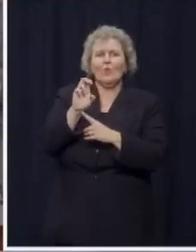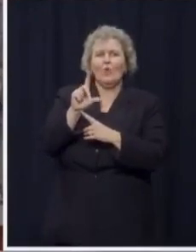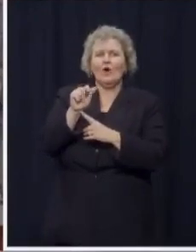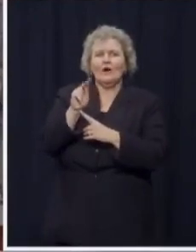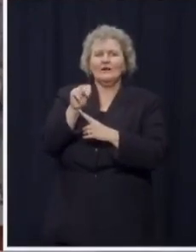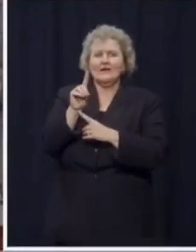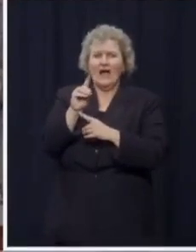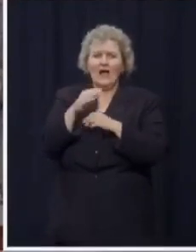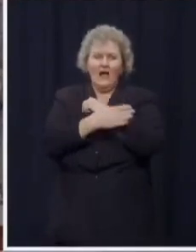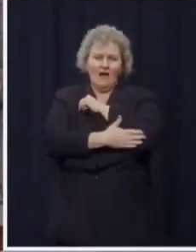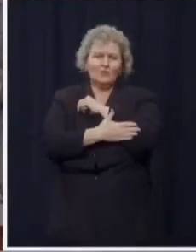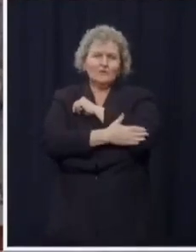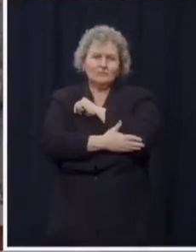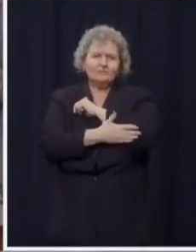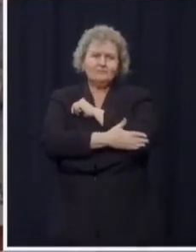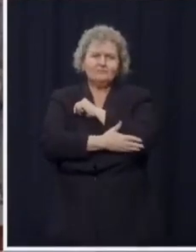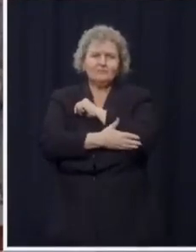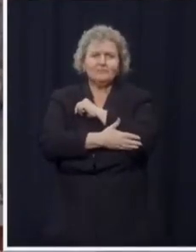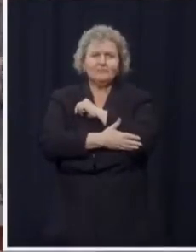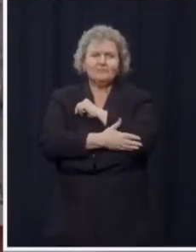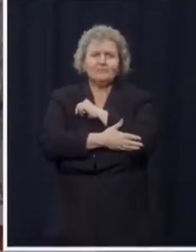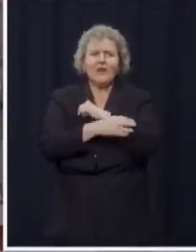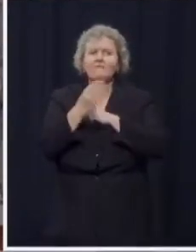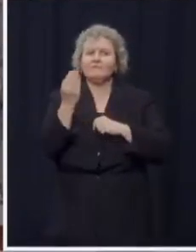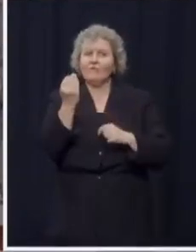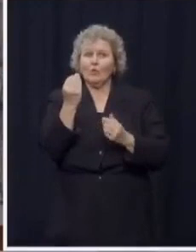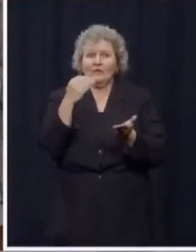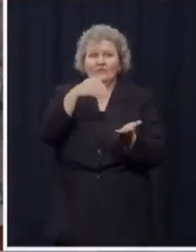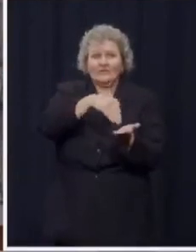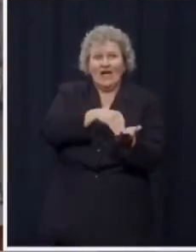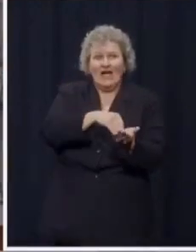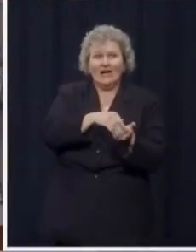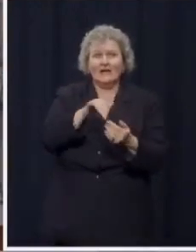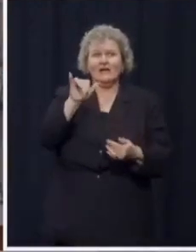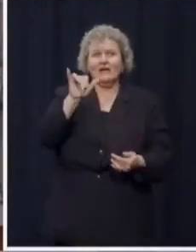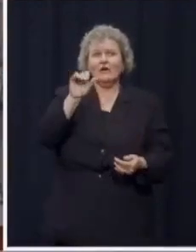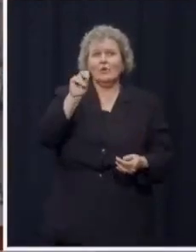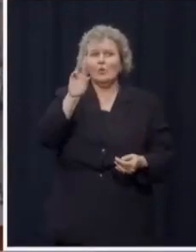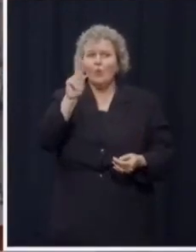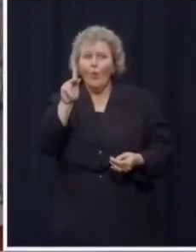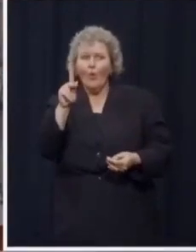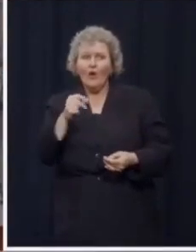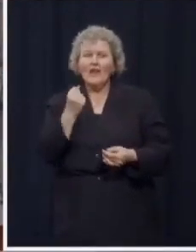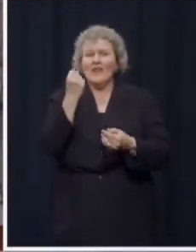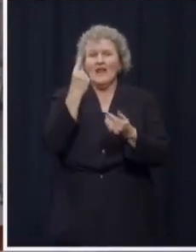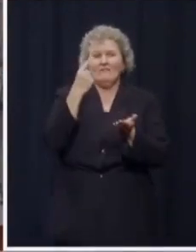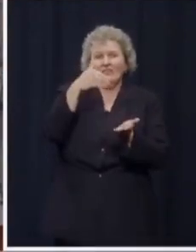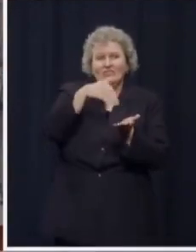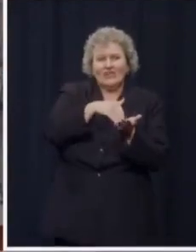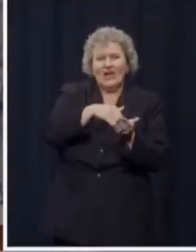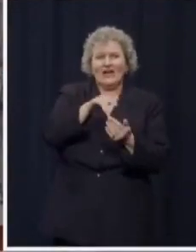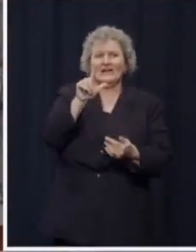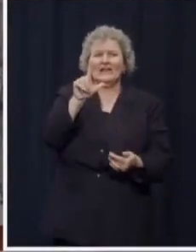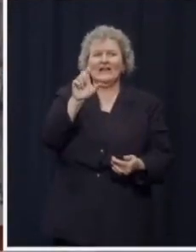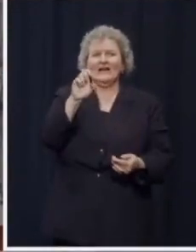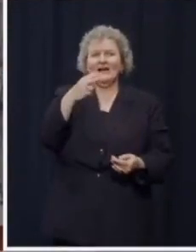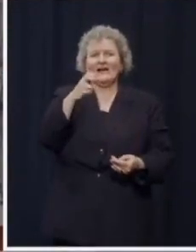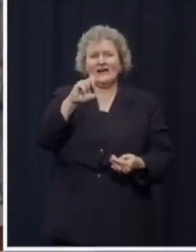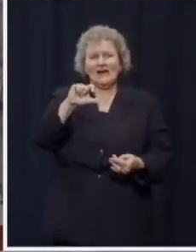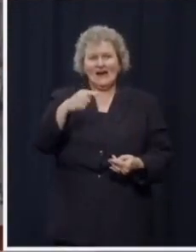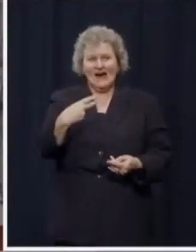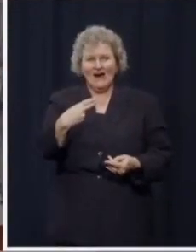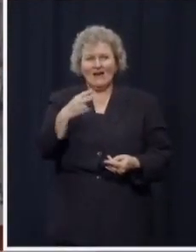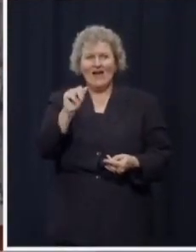,000 in Lehigh counties alone. Gang, these are our neighbors. Let's get this done for them. It's what they deserve